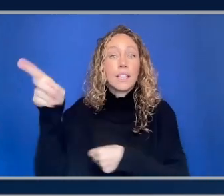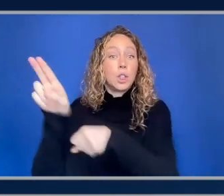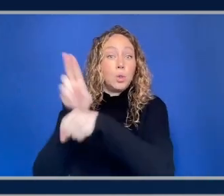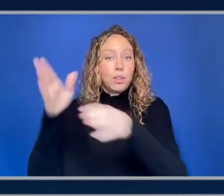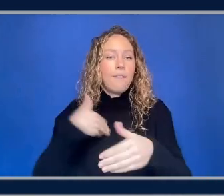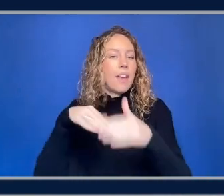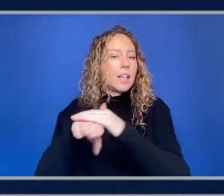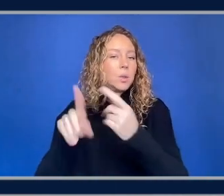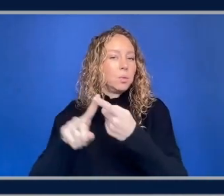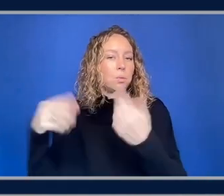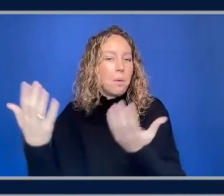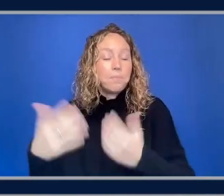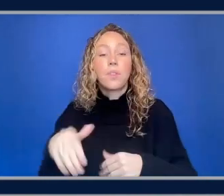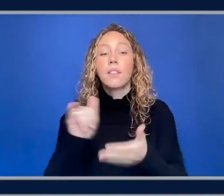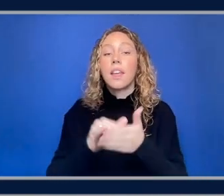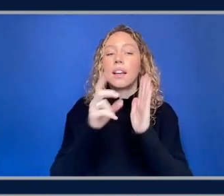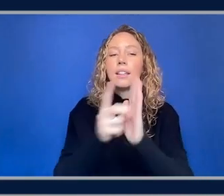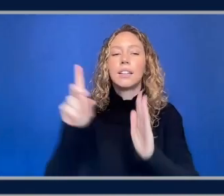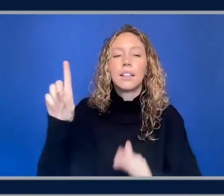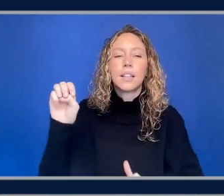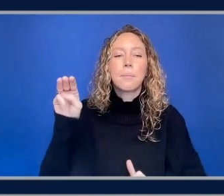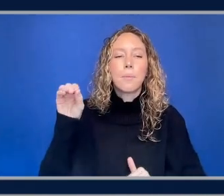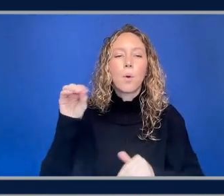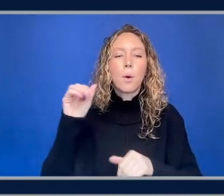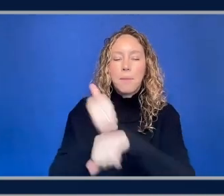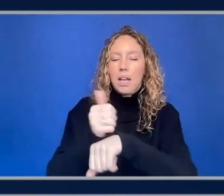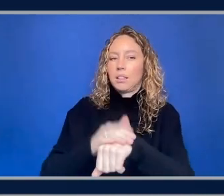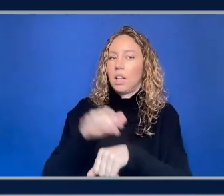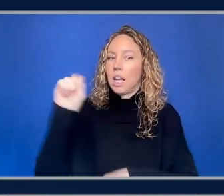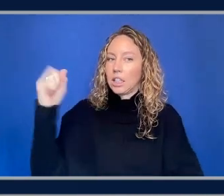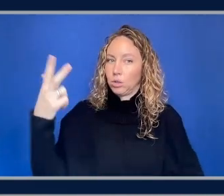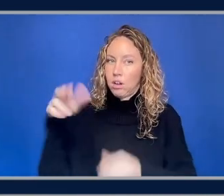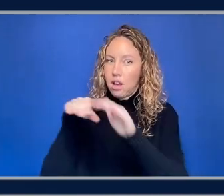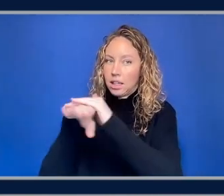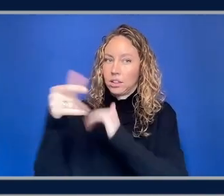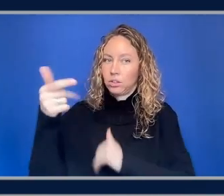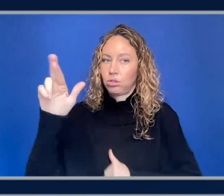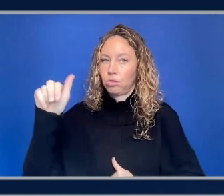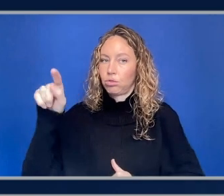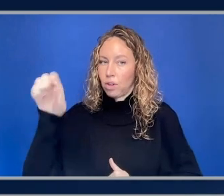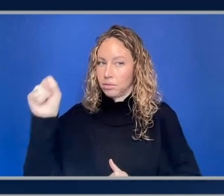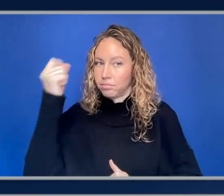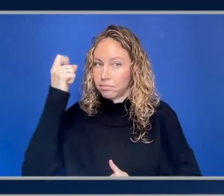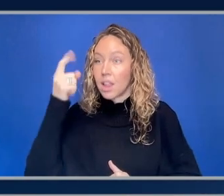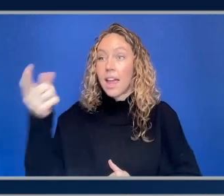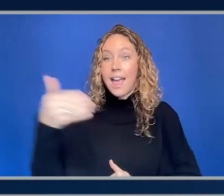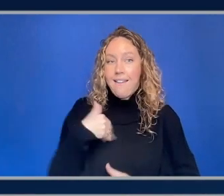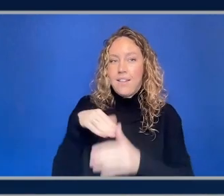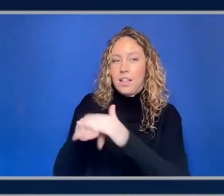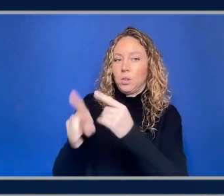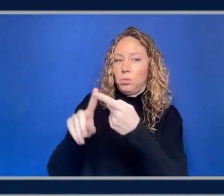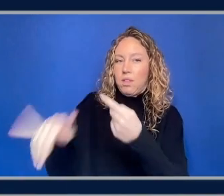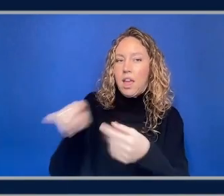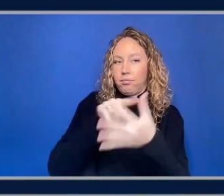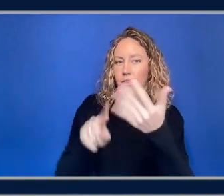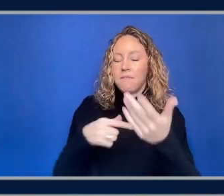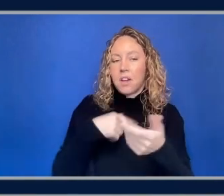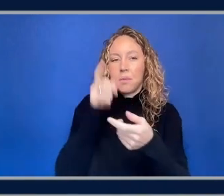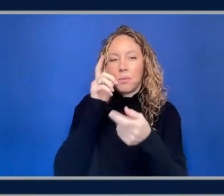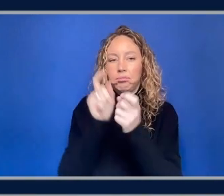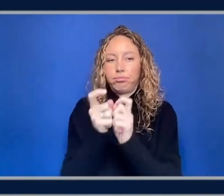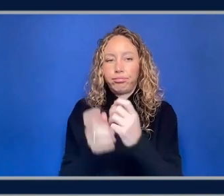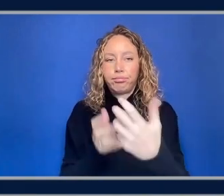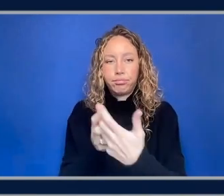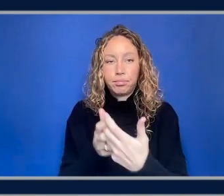in the demo is based on s3 access grants so these are two different access grants that the user has access to so one question i have is about